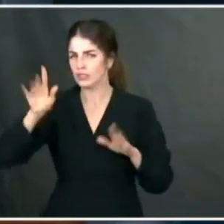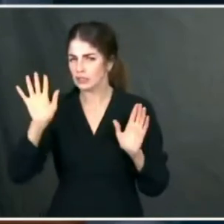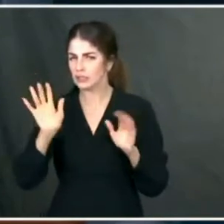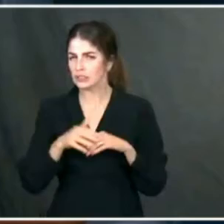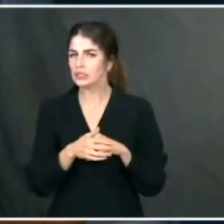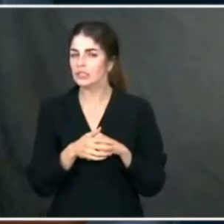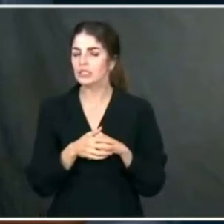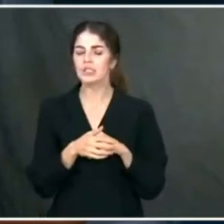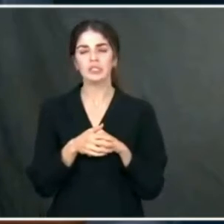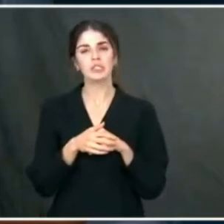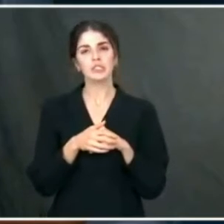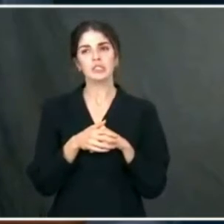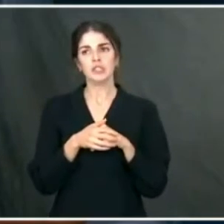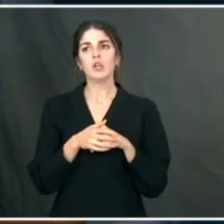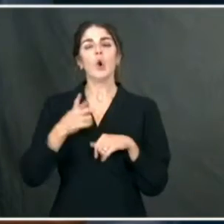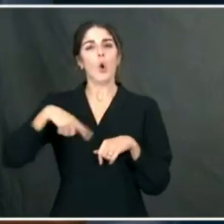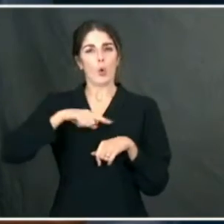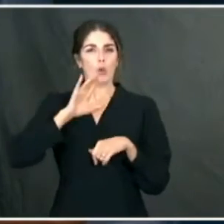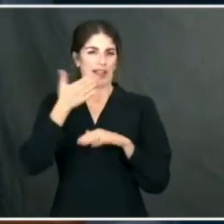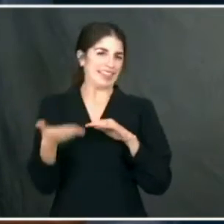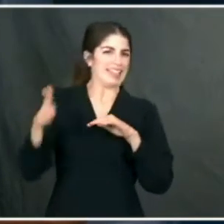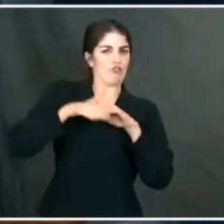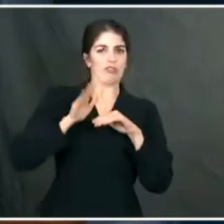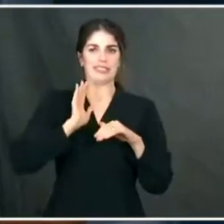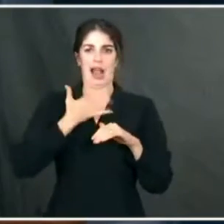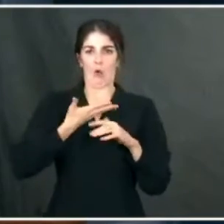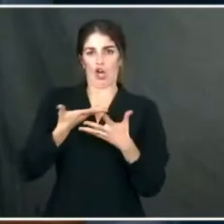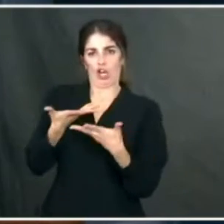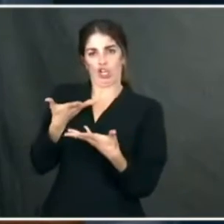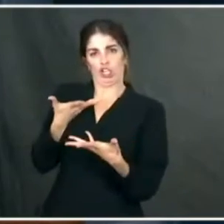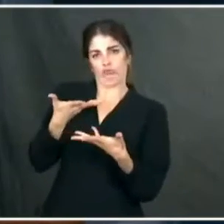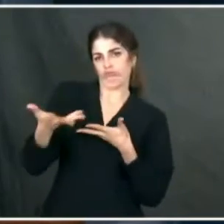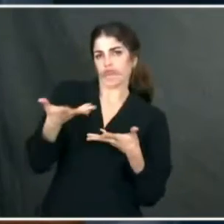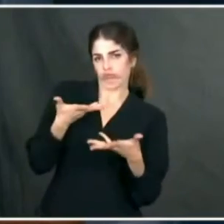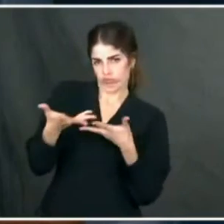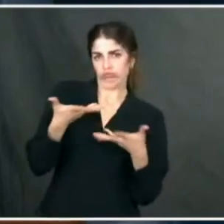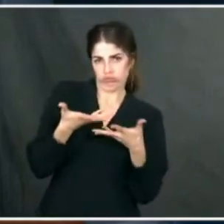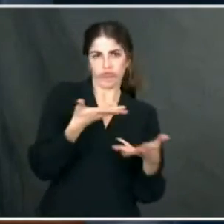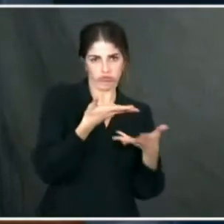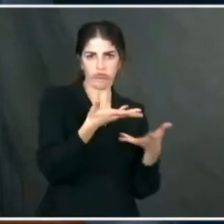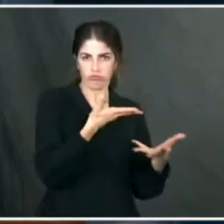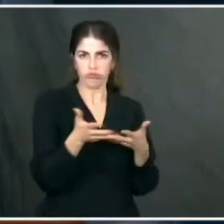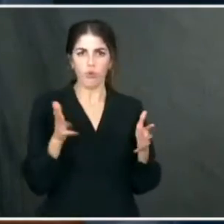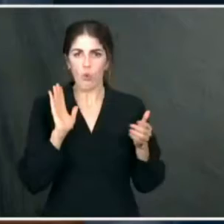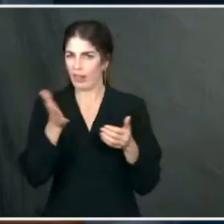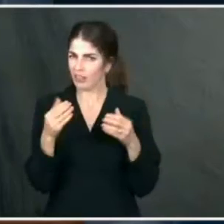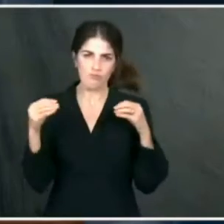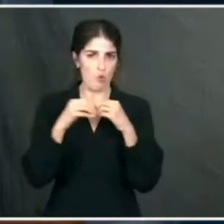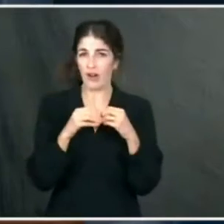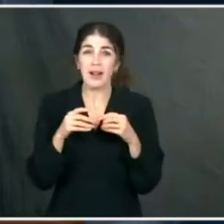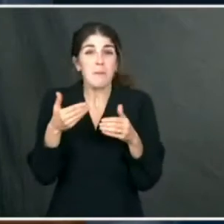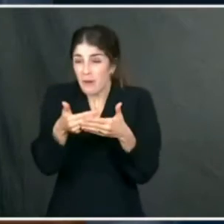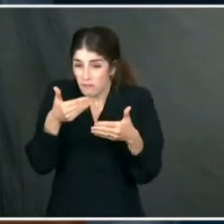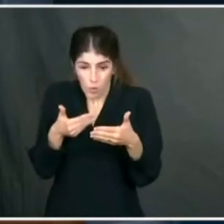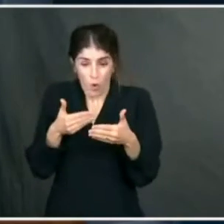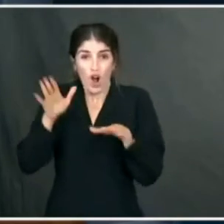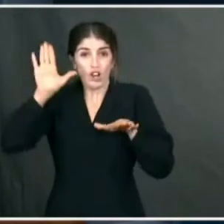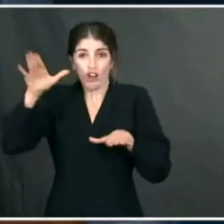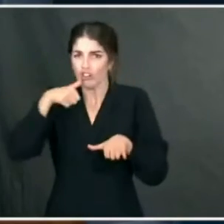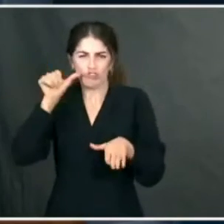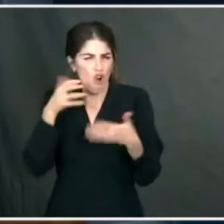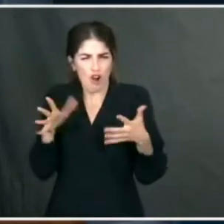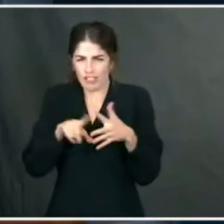are going to be increasing our engagements. It's already been ongoing, even before the President was inaugurated yesterday. But